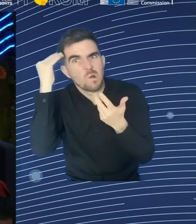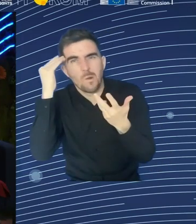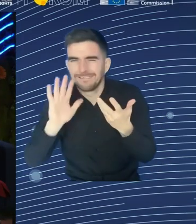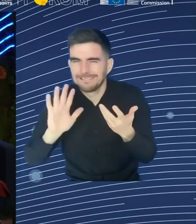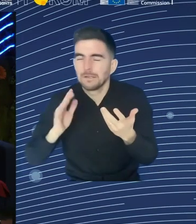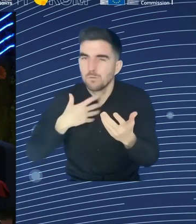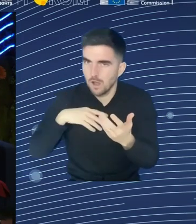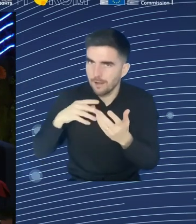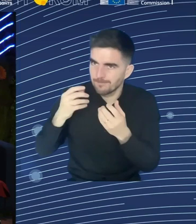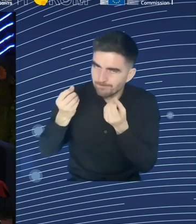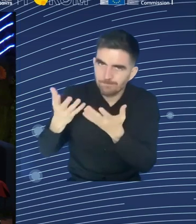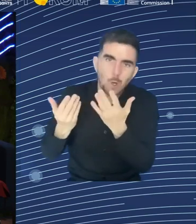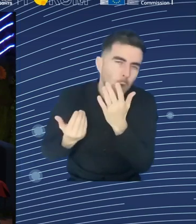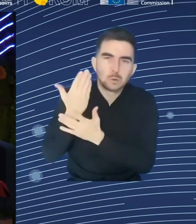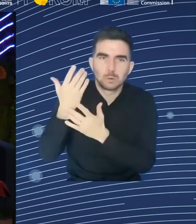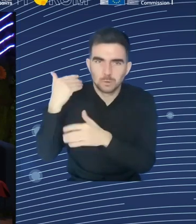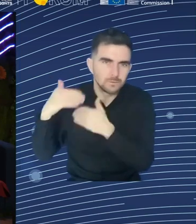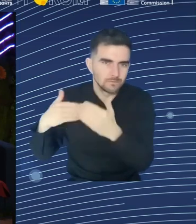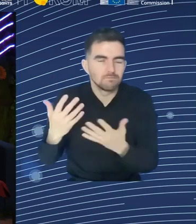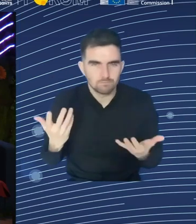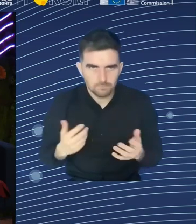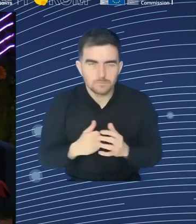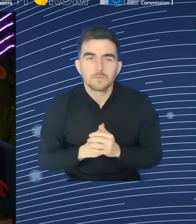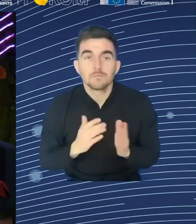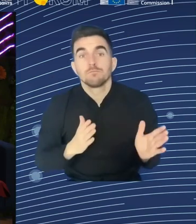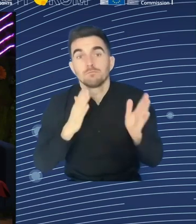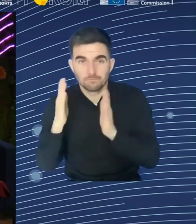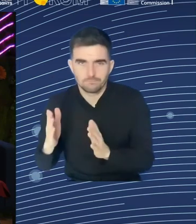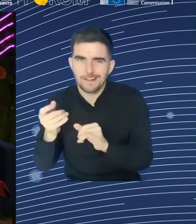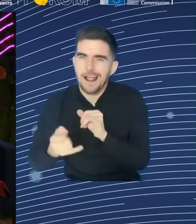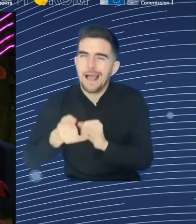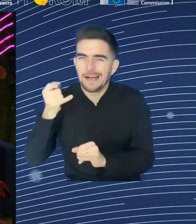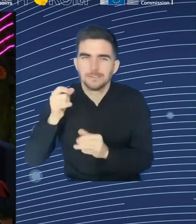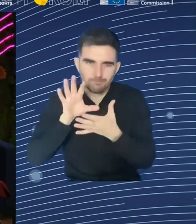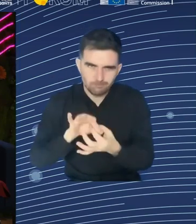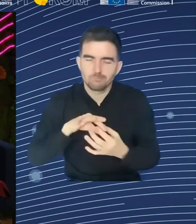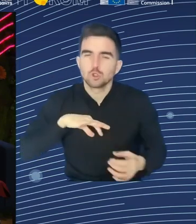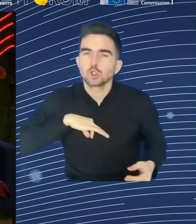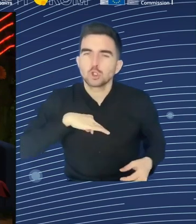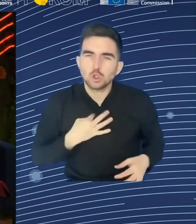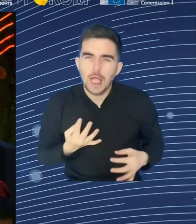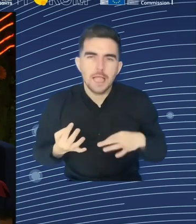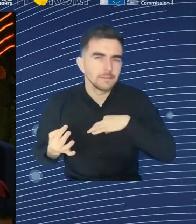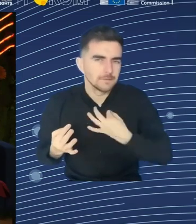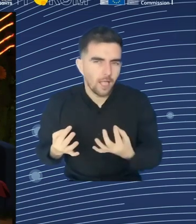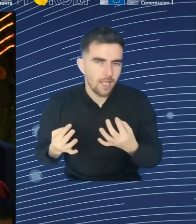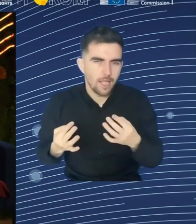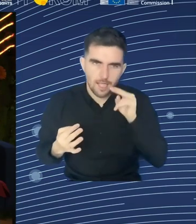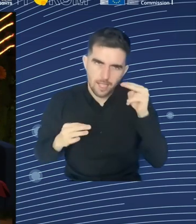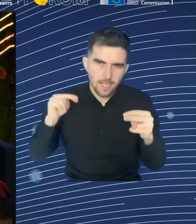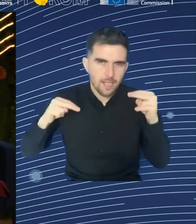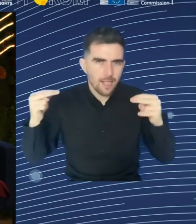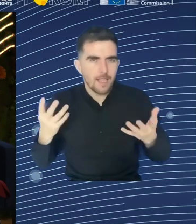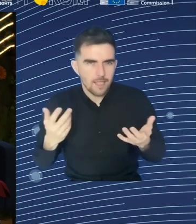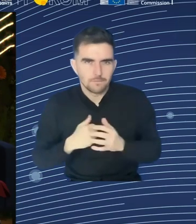precarious careers, they are more, in a sense, open to sort of saying, oh, yes, perhaps I can shift to another